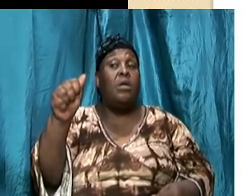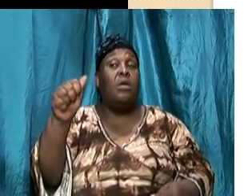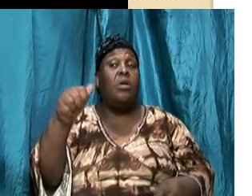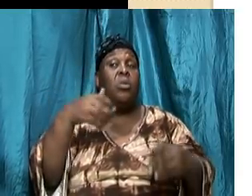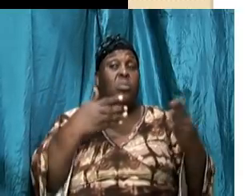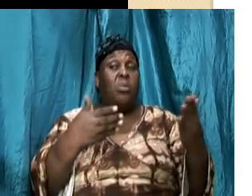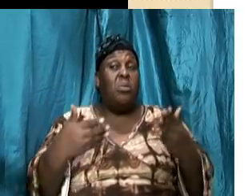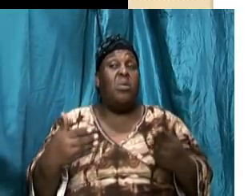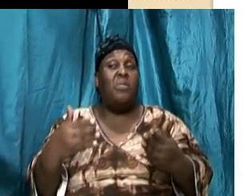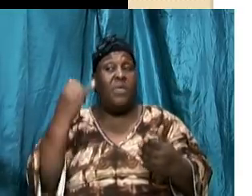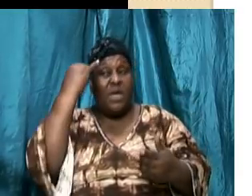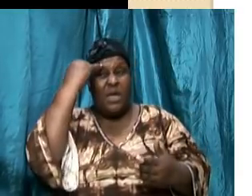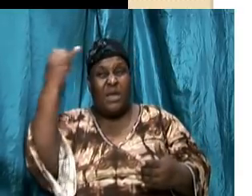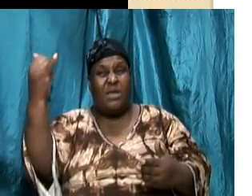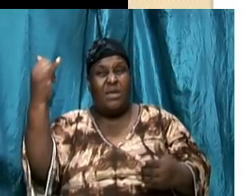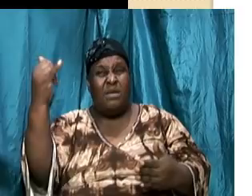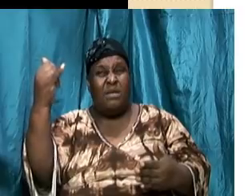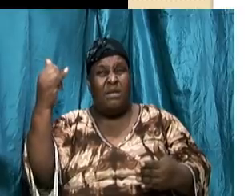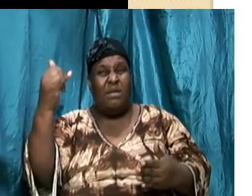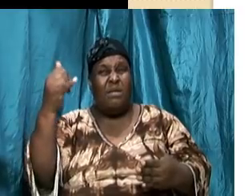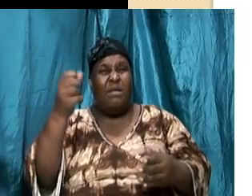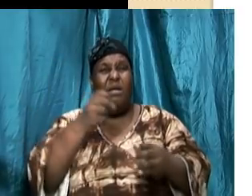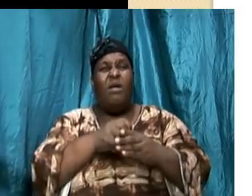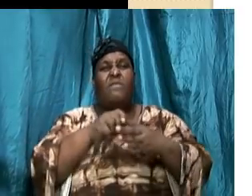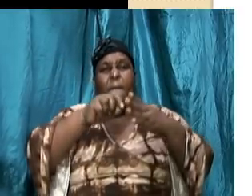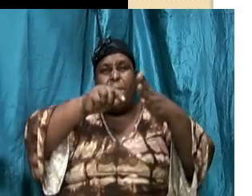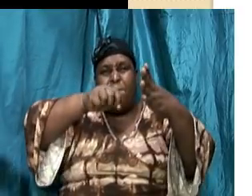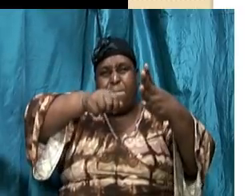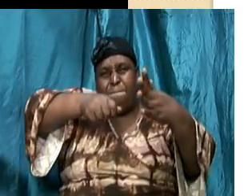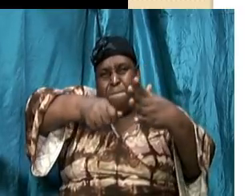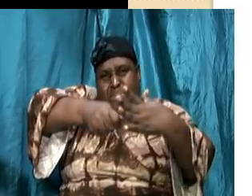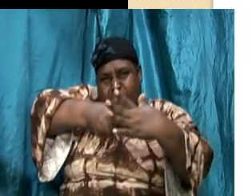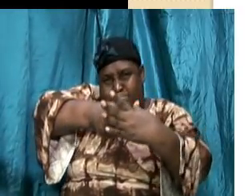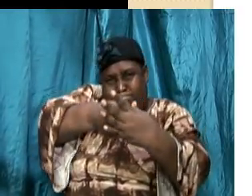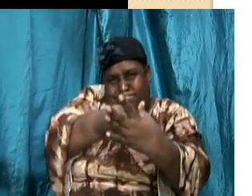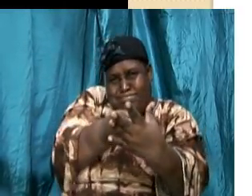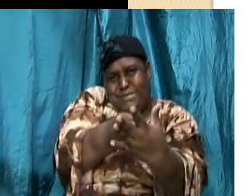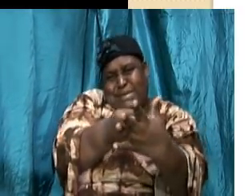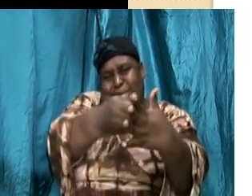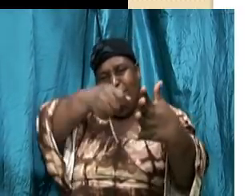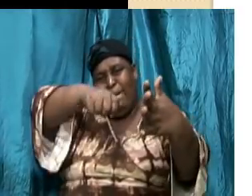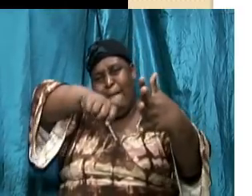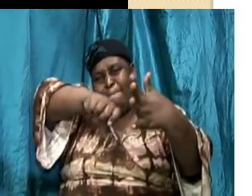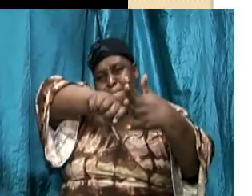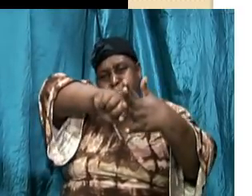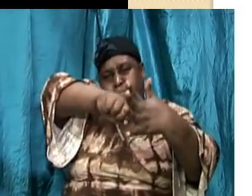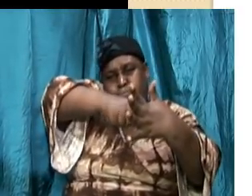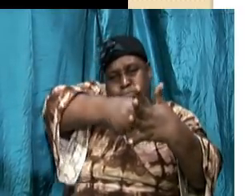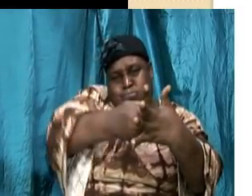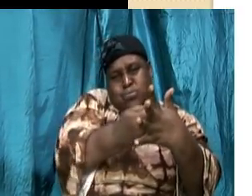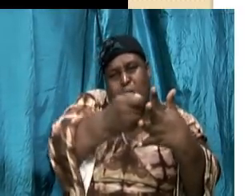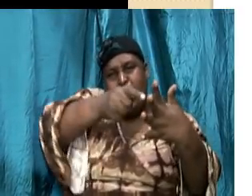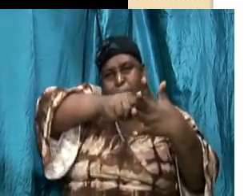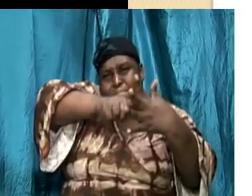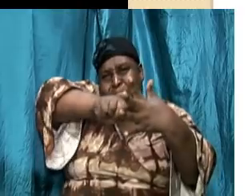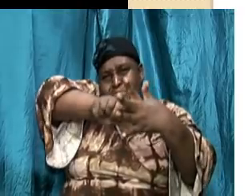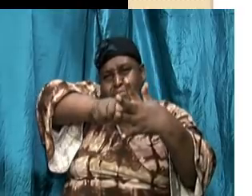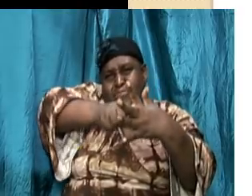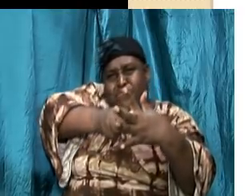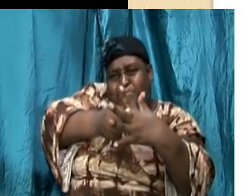penetration you're pushing through and constantly beating trying to penetrate